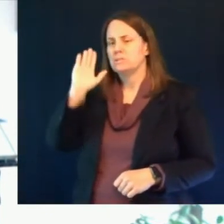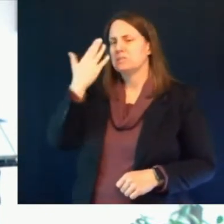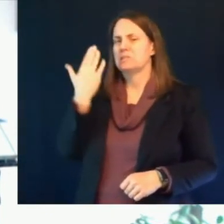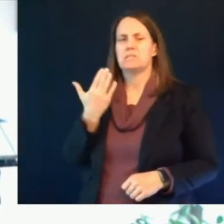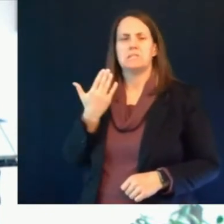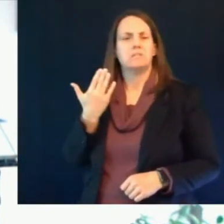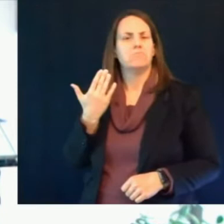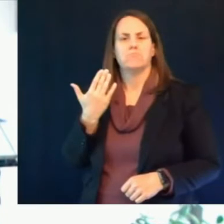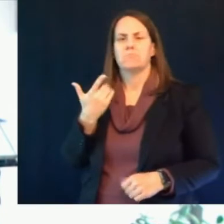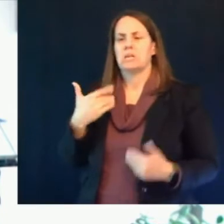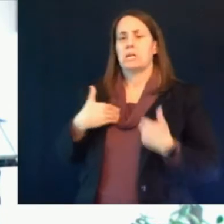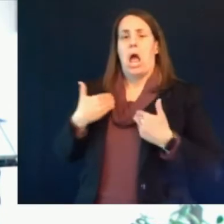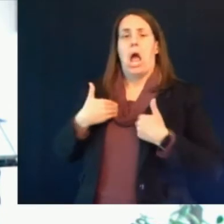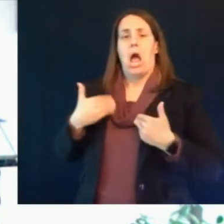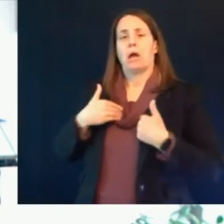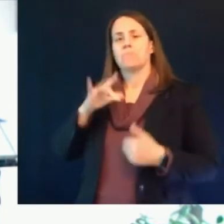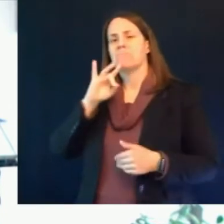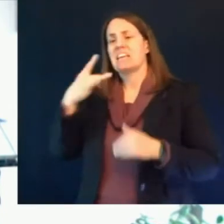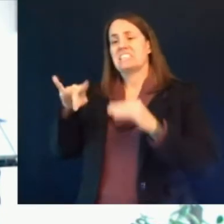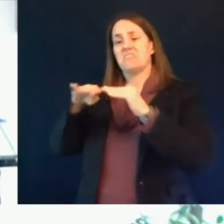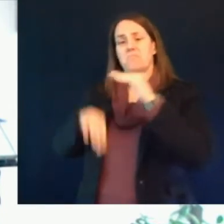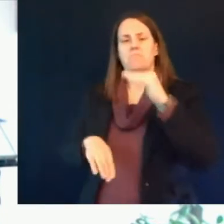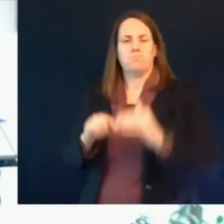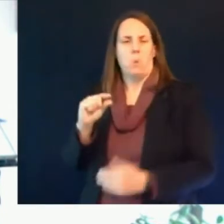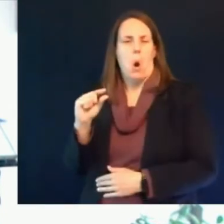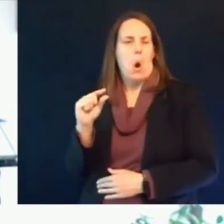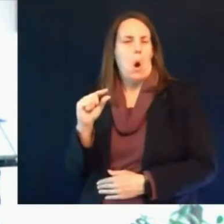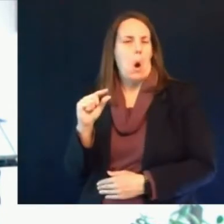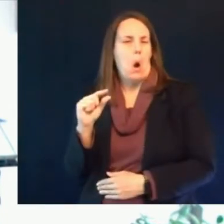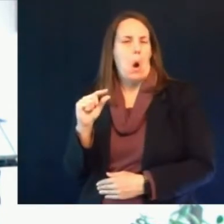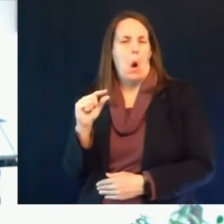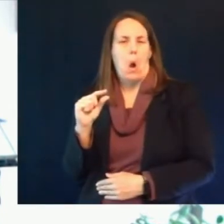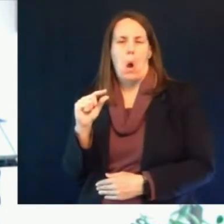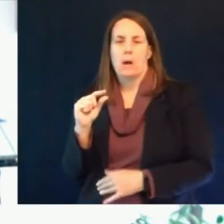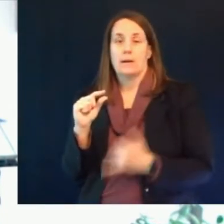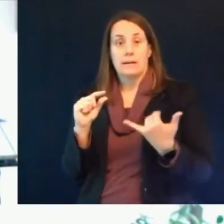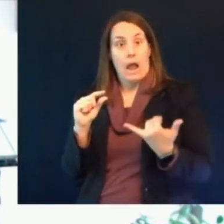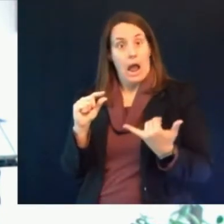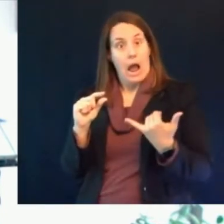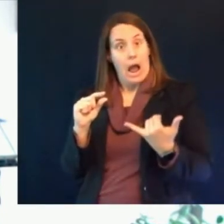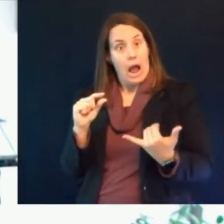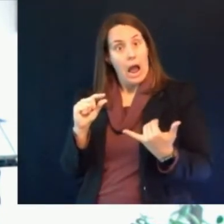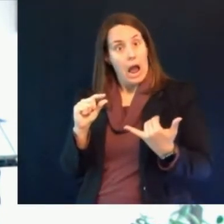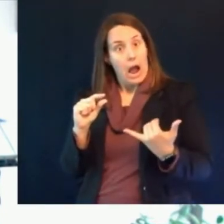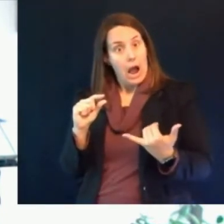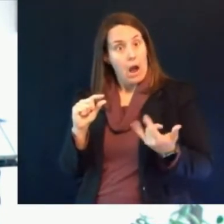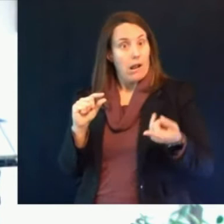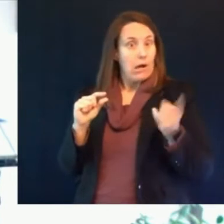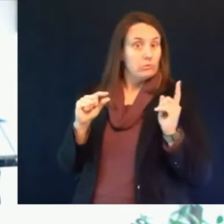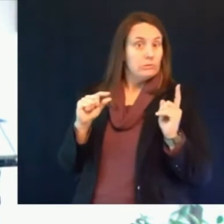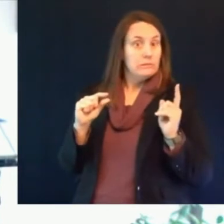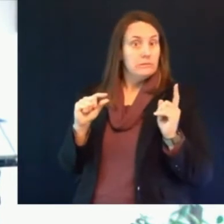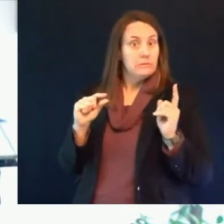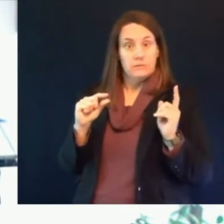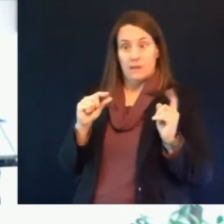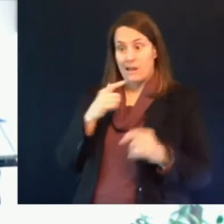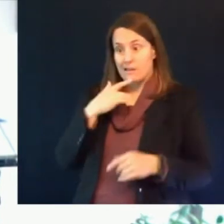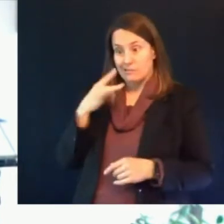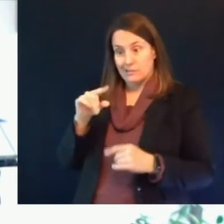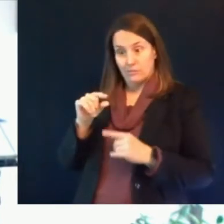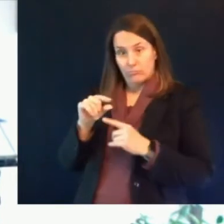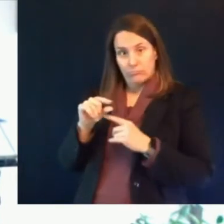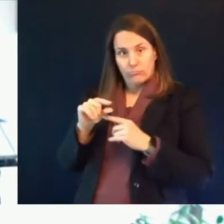under 18 years of age when you look at this week and last week people under the age of 18 actually have the highest